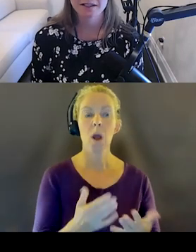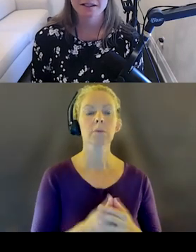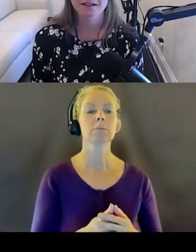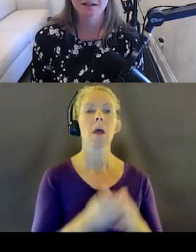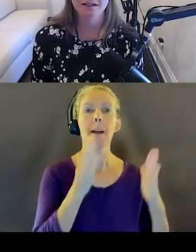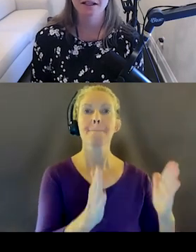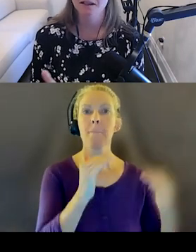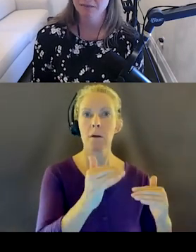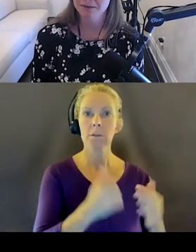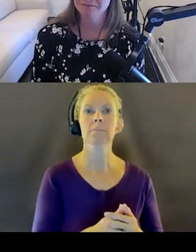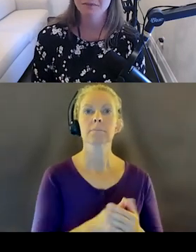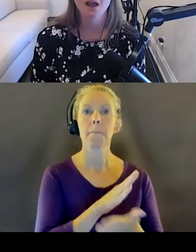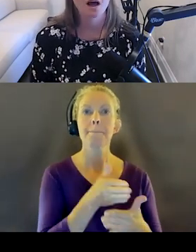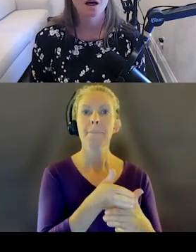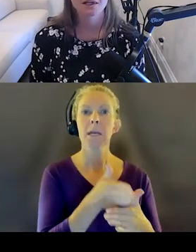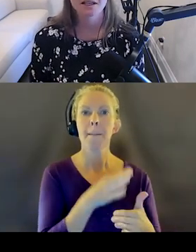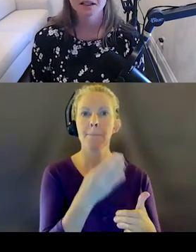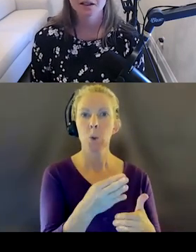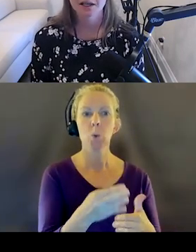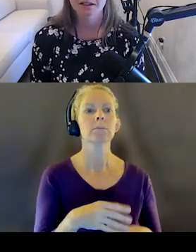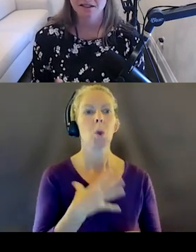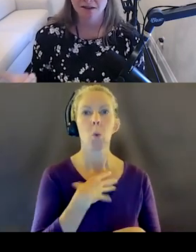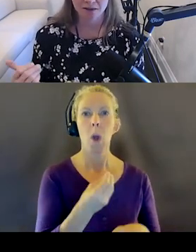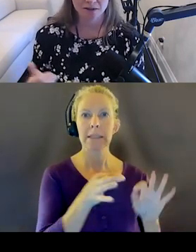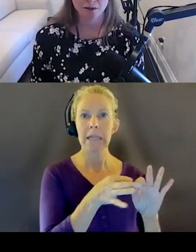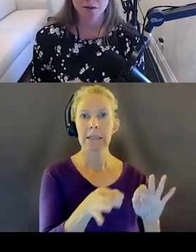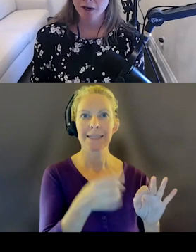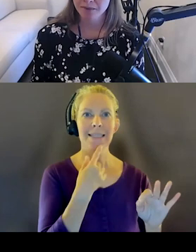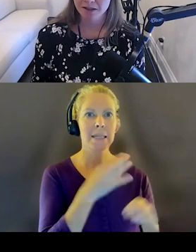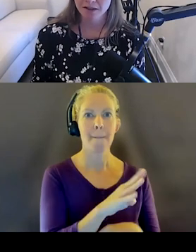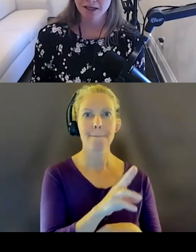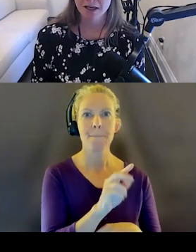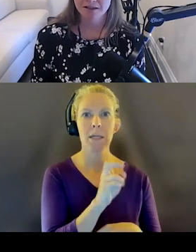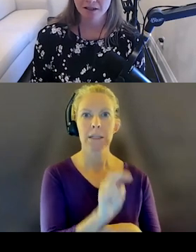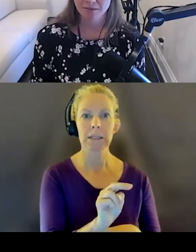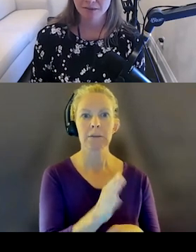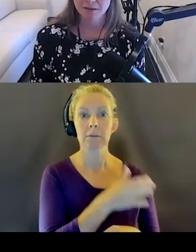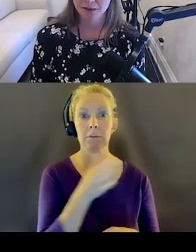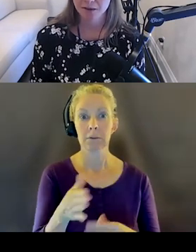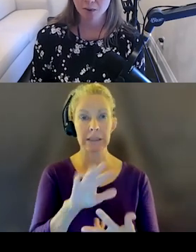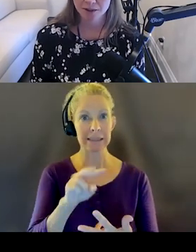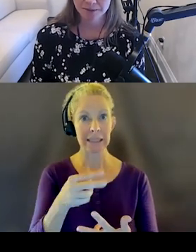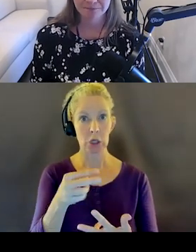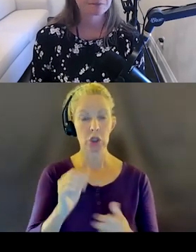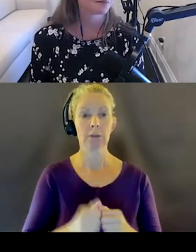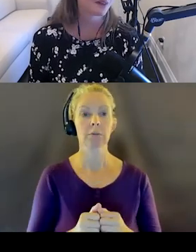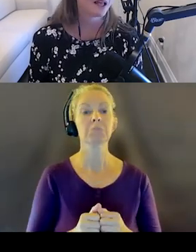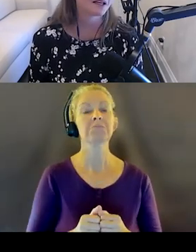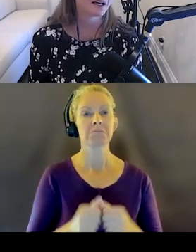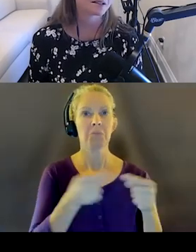has white text that says button. My secondary button is an inverse. So it's a white button. It has a medium blue border.